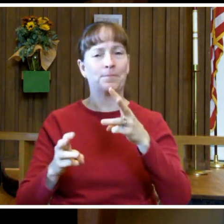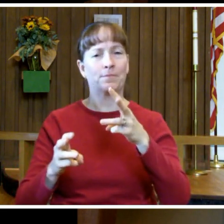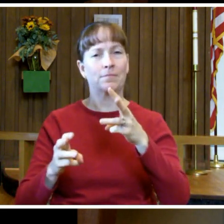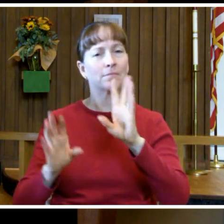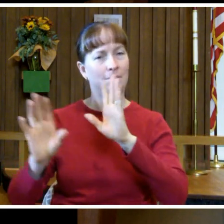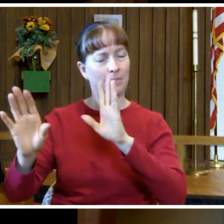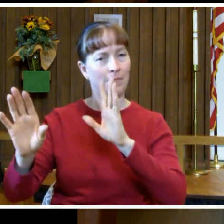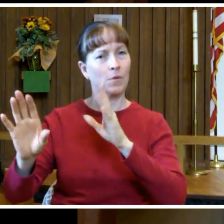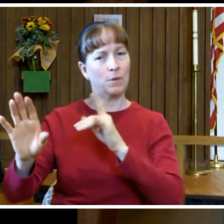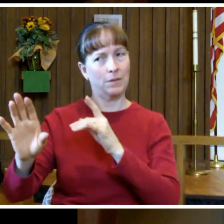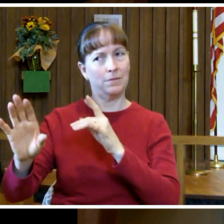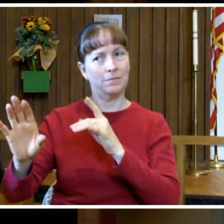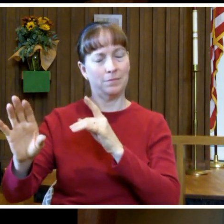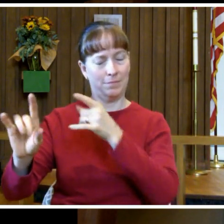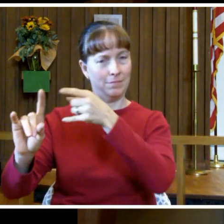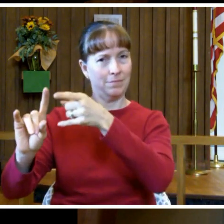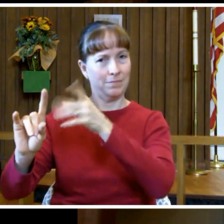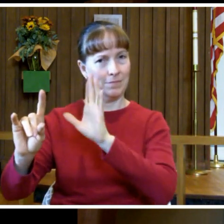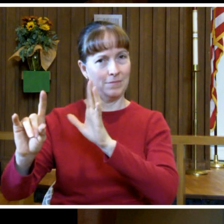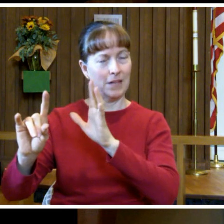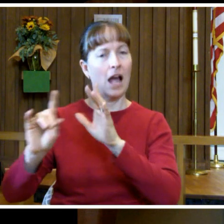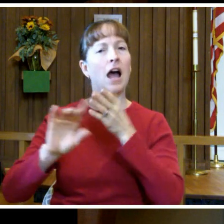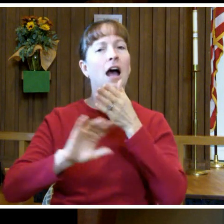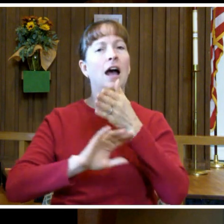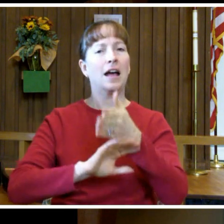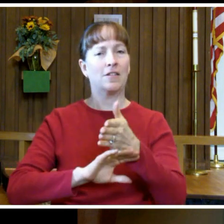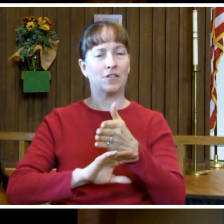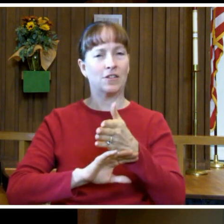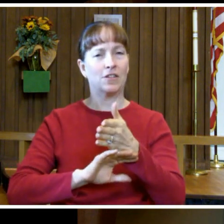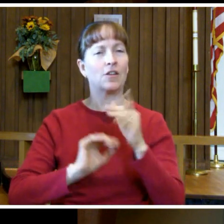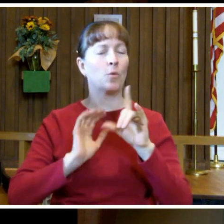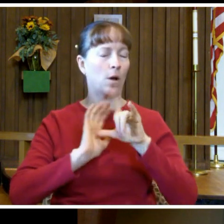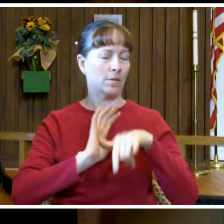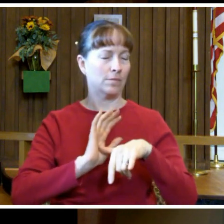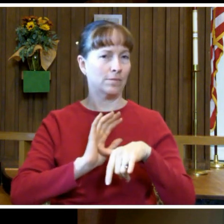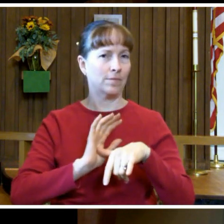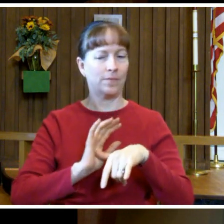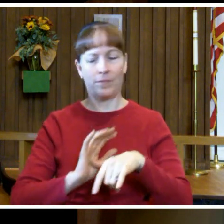there. But we'll get there after a little while.